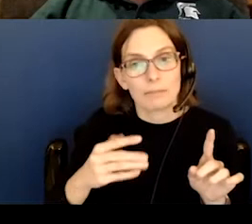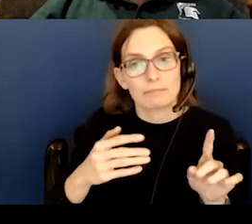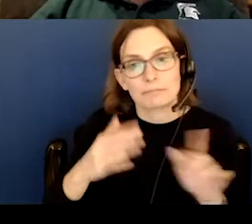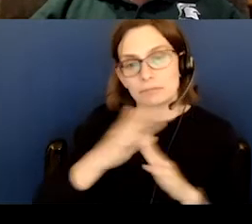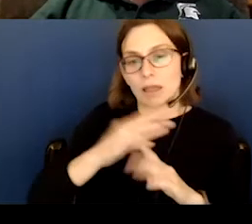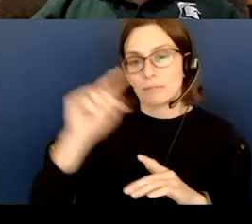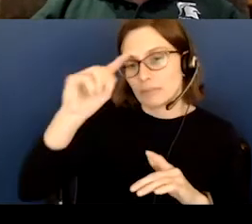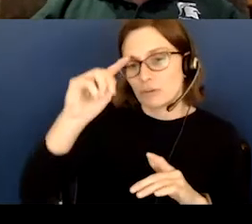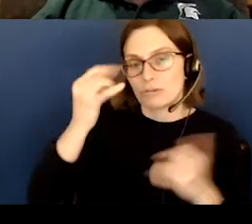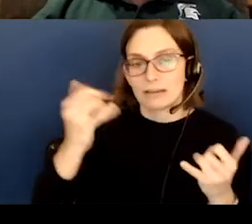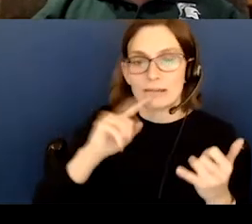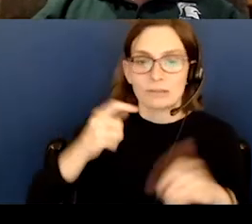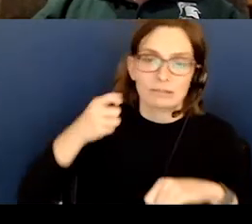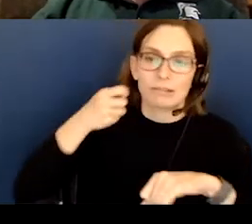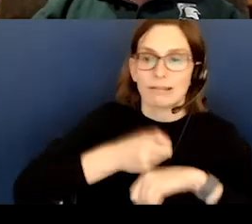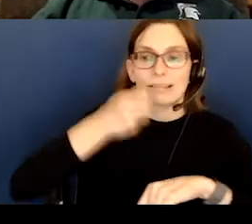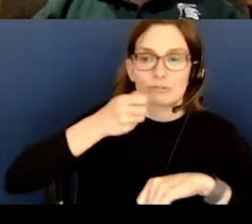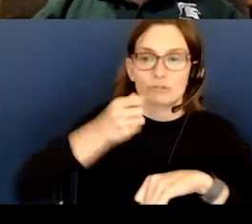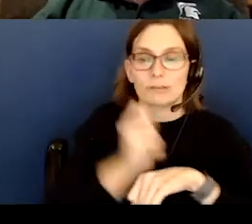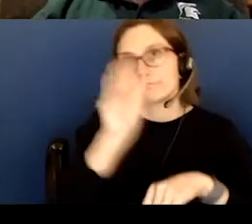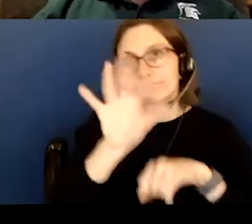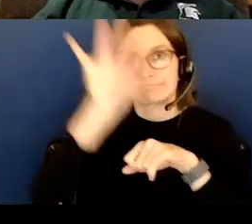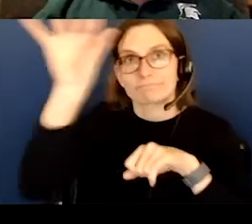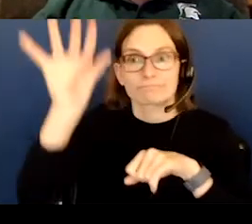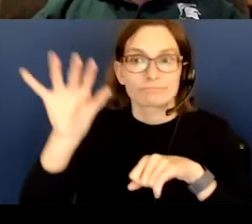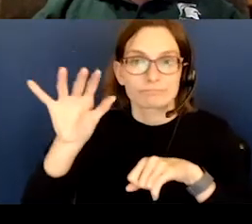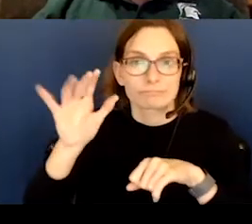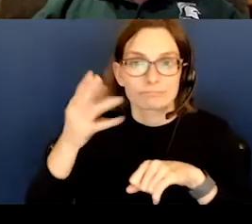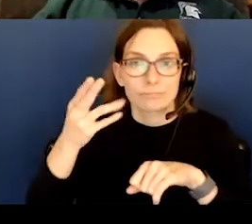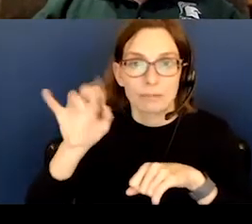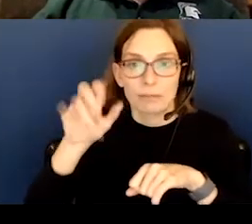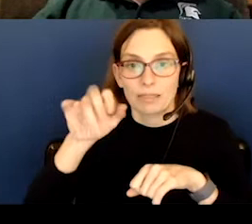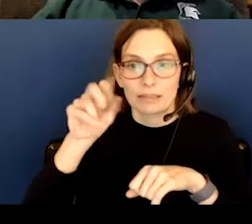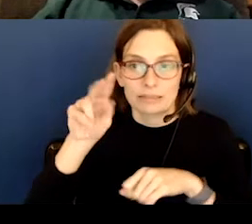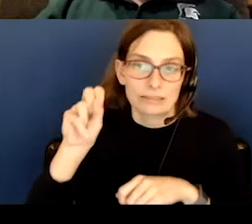collision hypothesis or whatever it's called. The planet even has a name. I think they call it Thea.